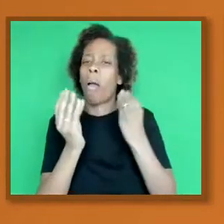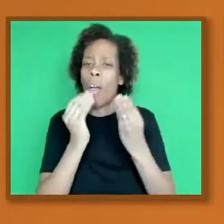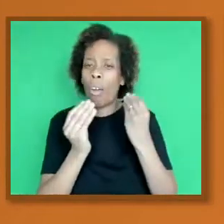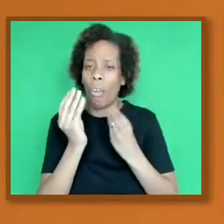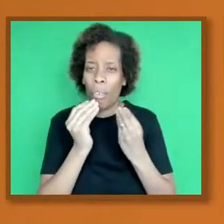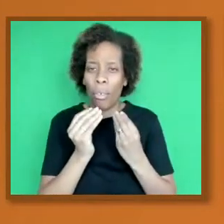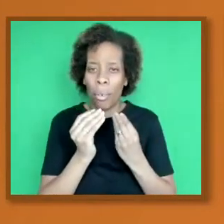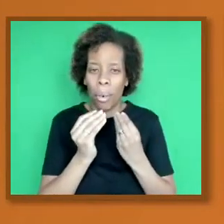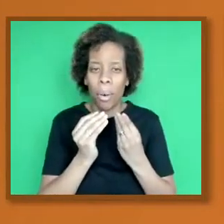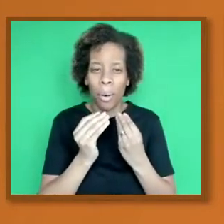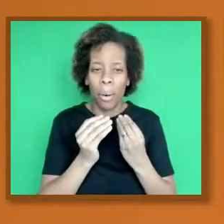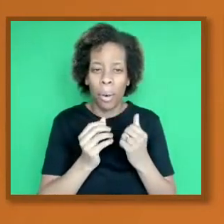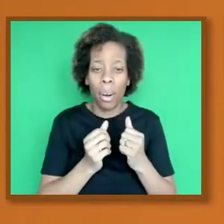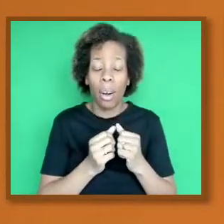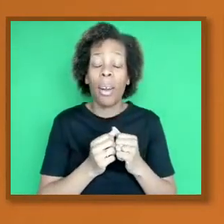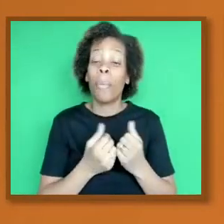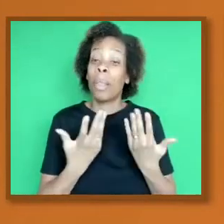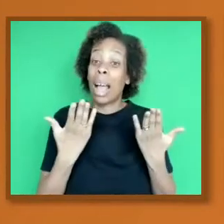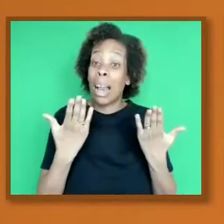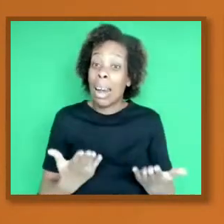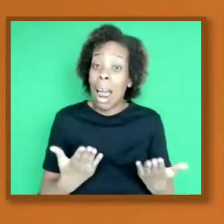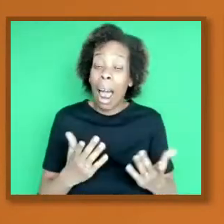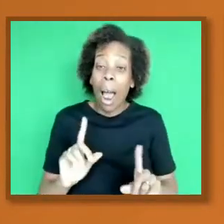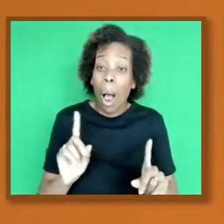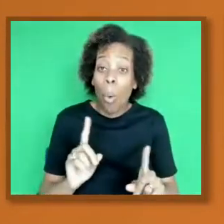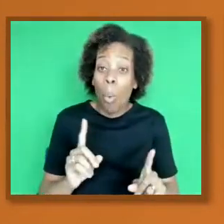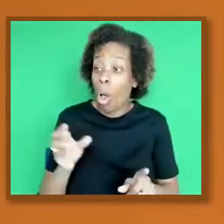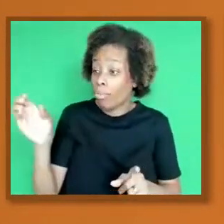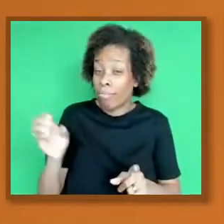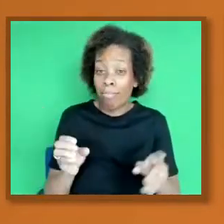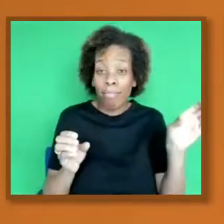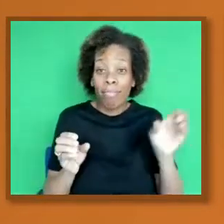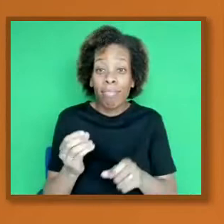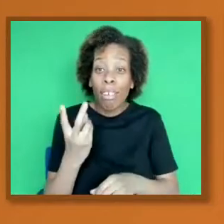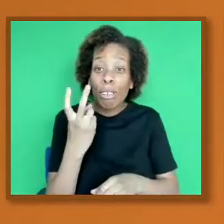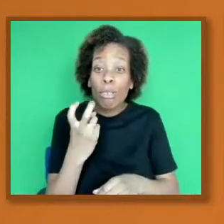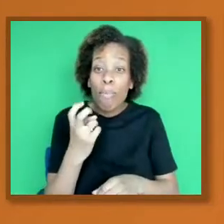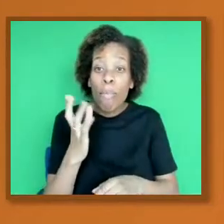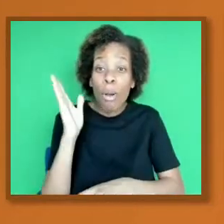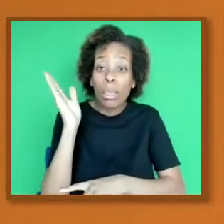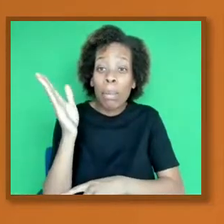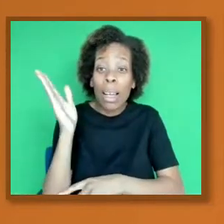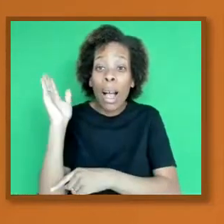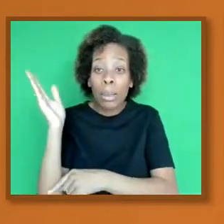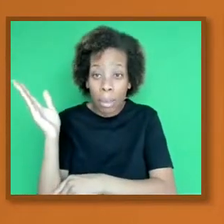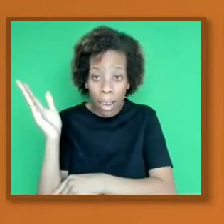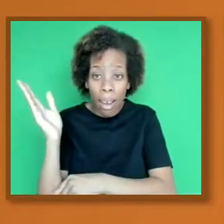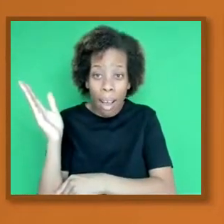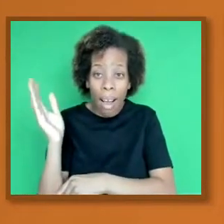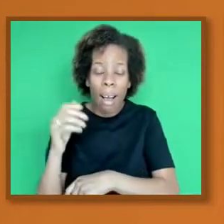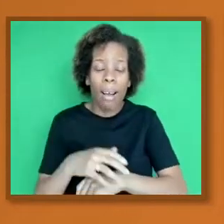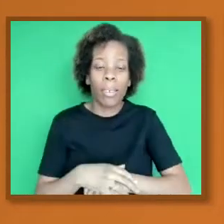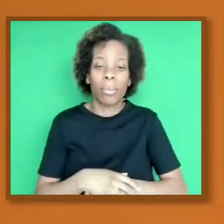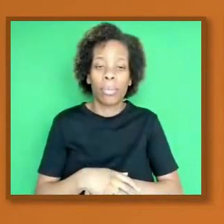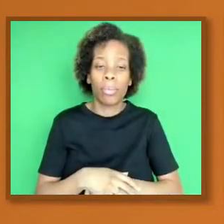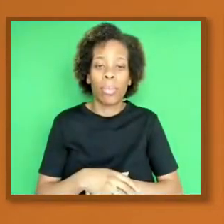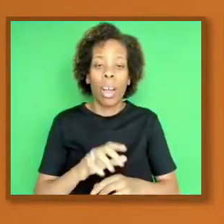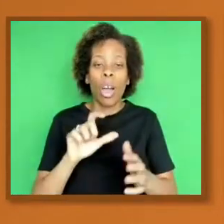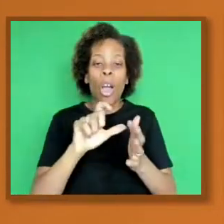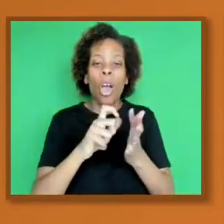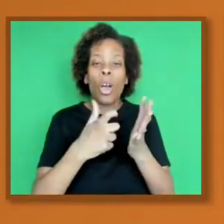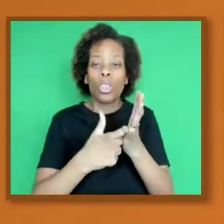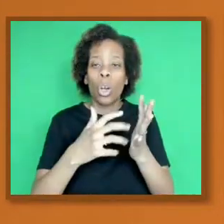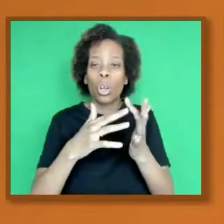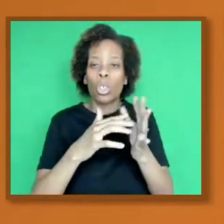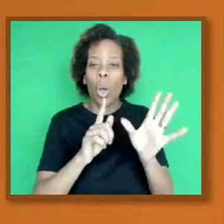introduce the other two speakers so that you can continue with the flow. Dr. Wayne Mitchell is senior teacher and fellow at the